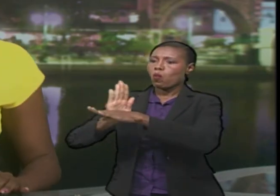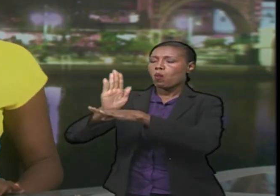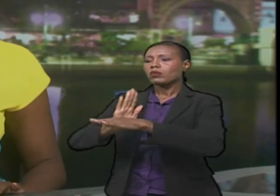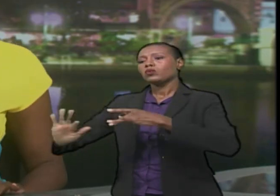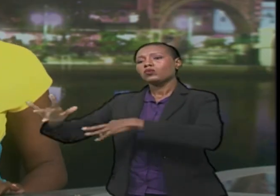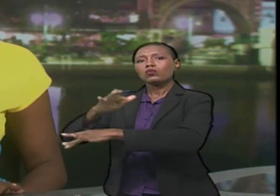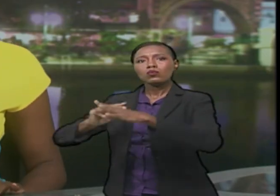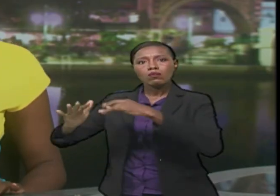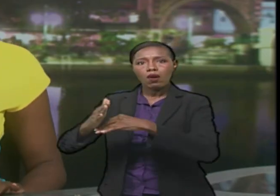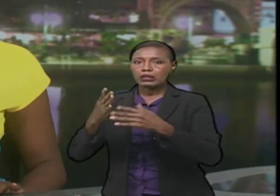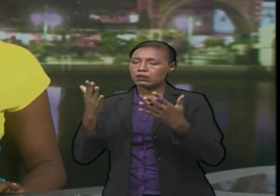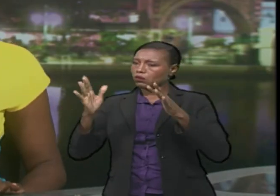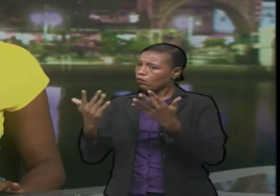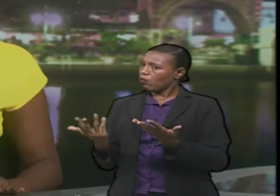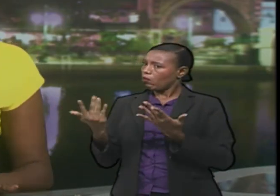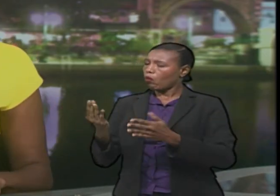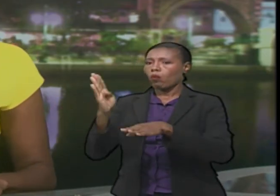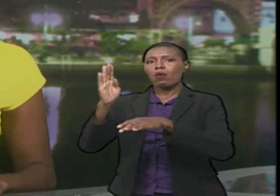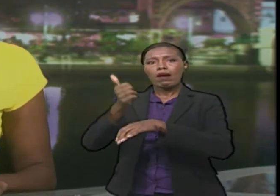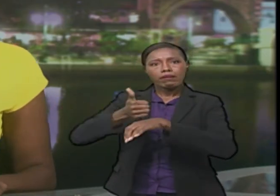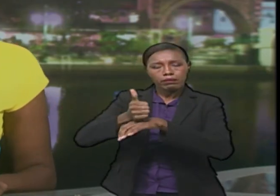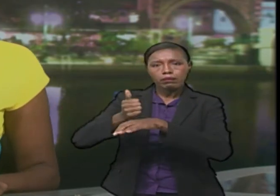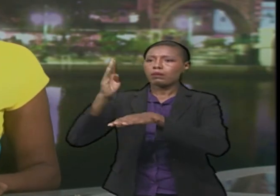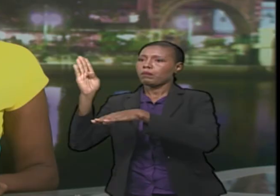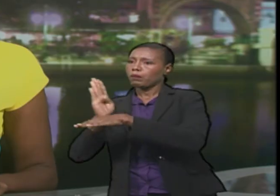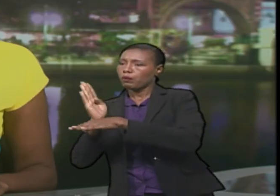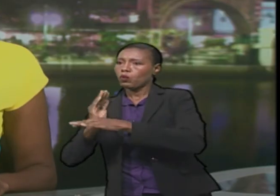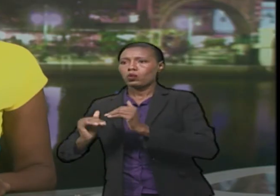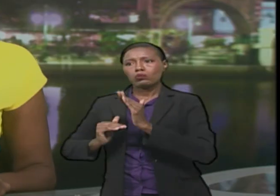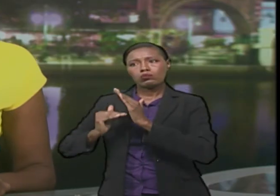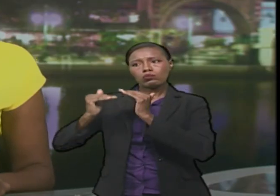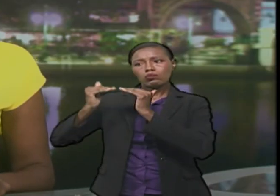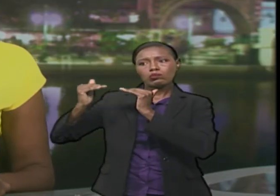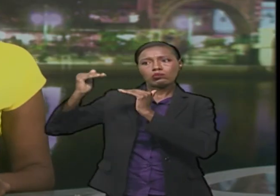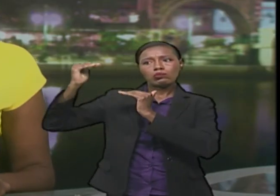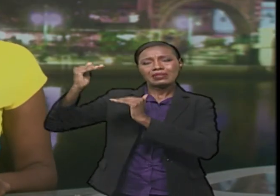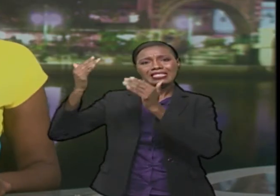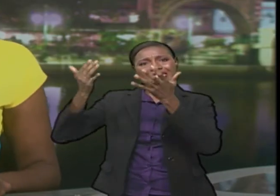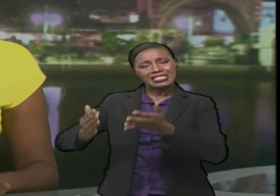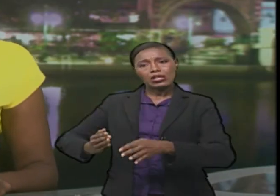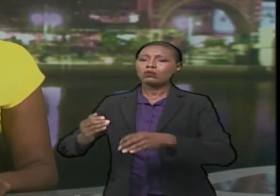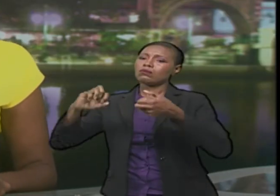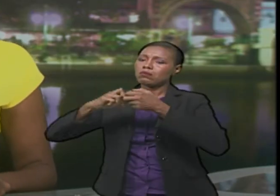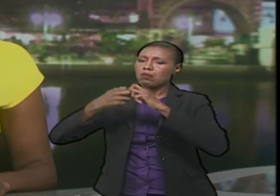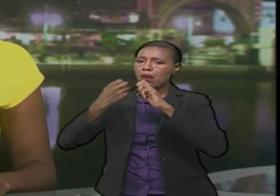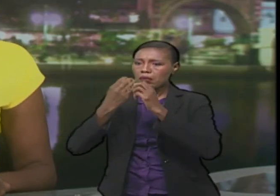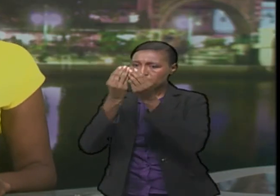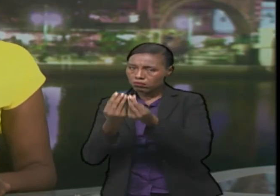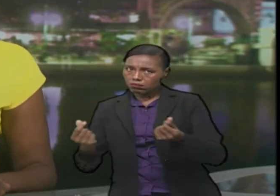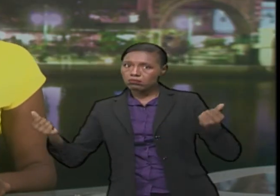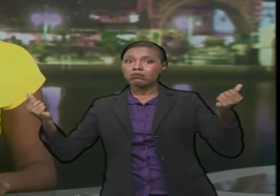Antigua and Barbuda is ahead of a number of CARICOM countries there are still obstacles to overcome. The Governor General